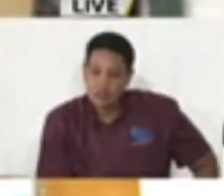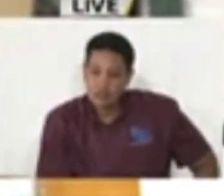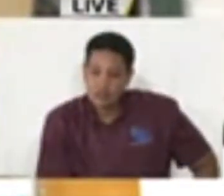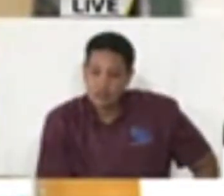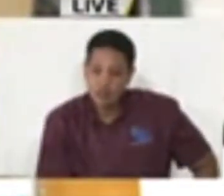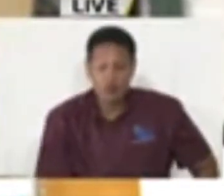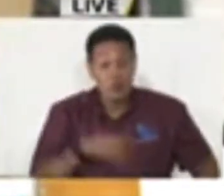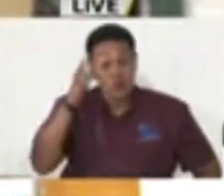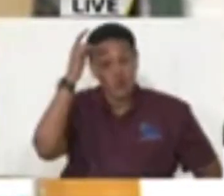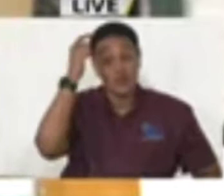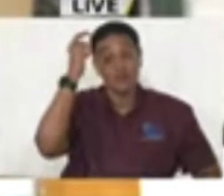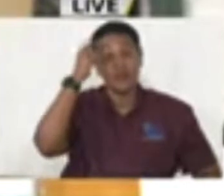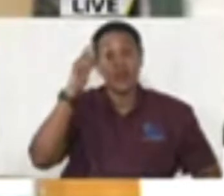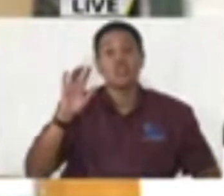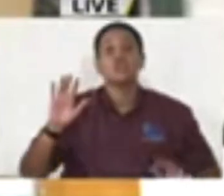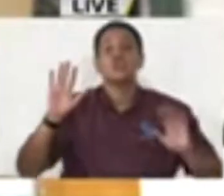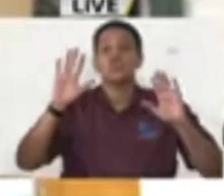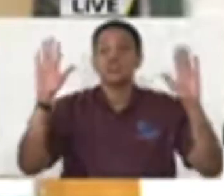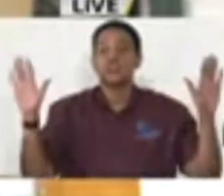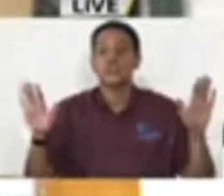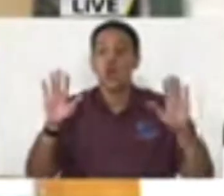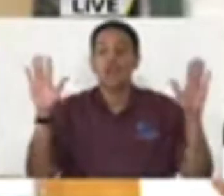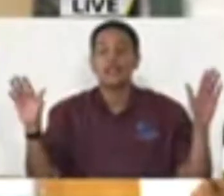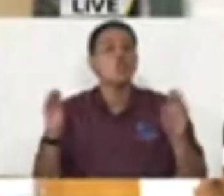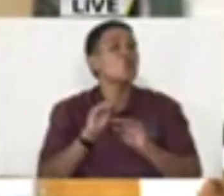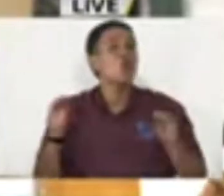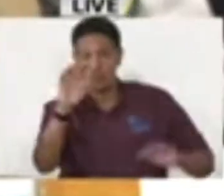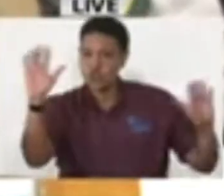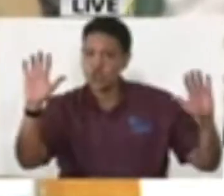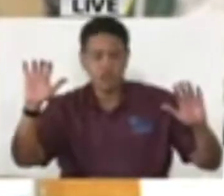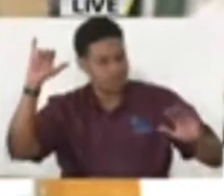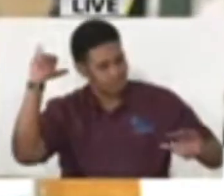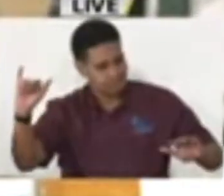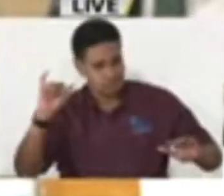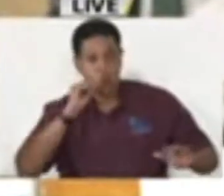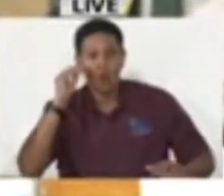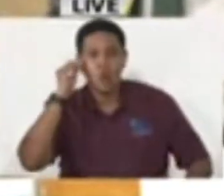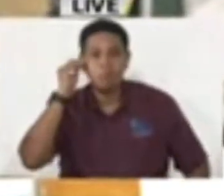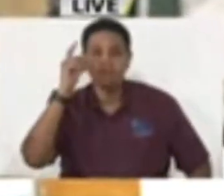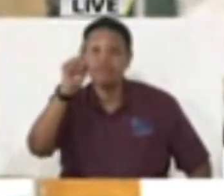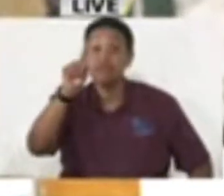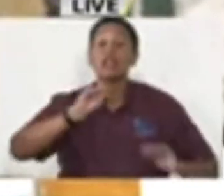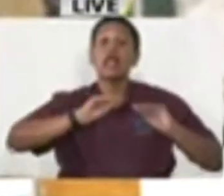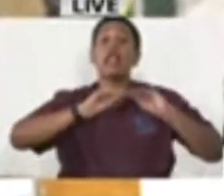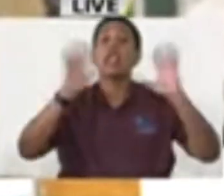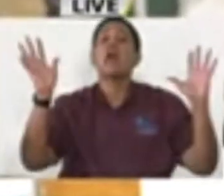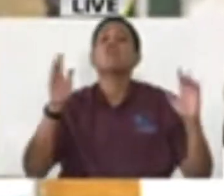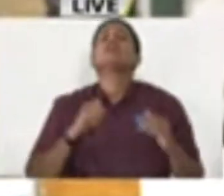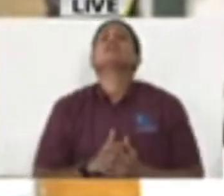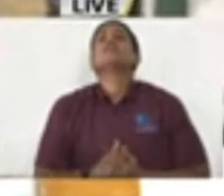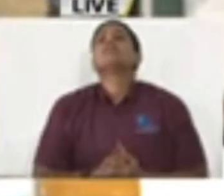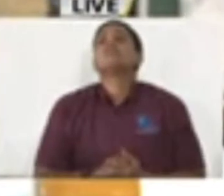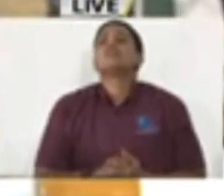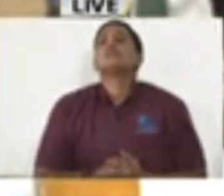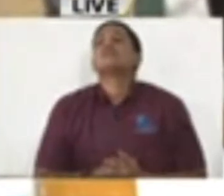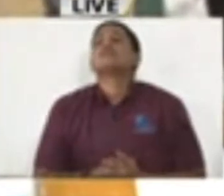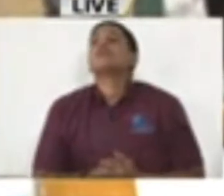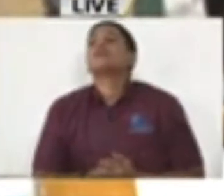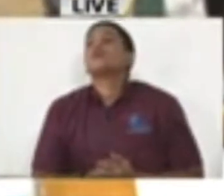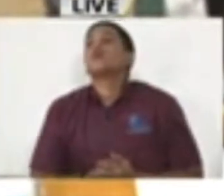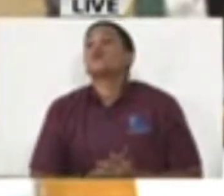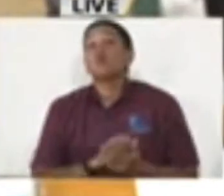is a no-movement day. For clarity, the